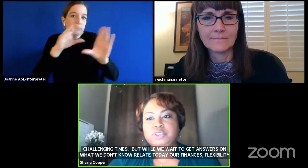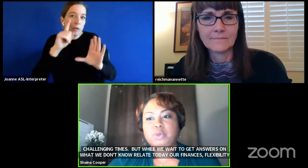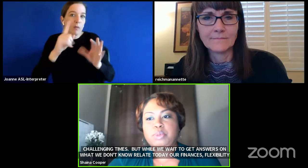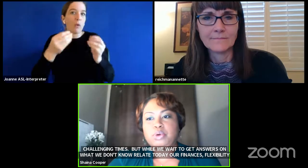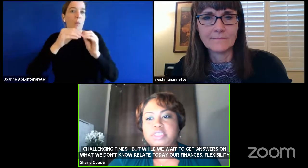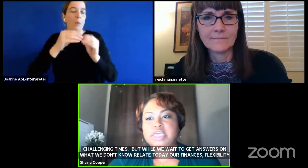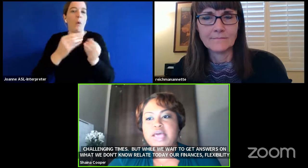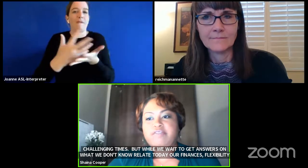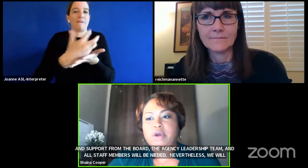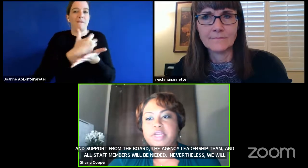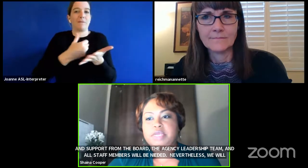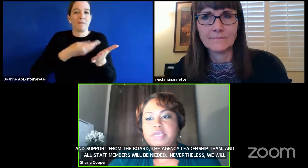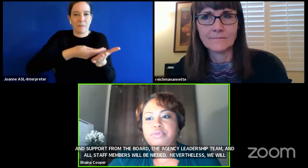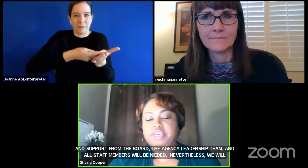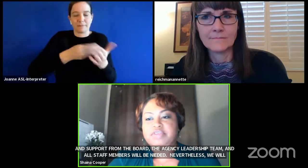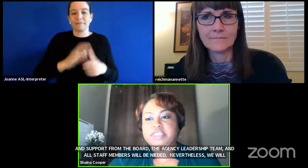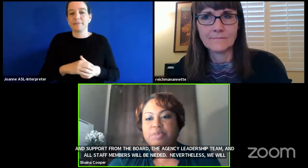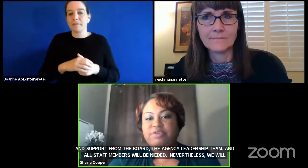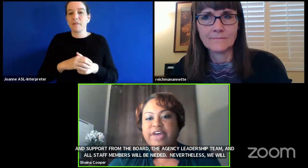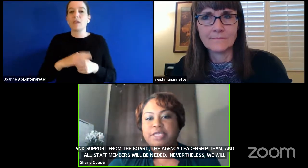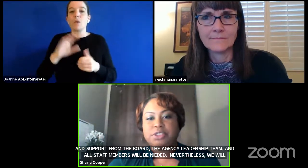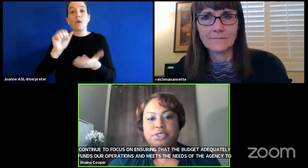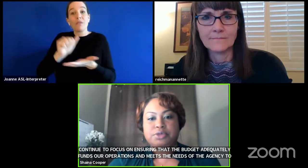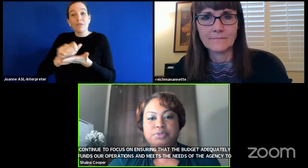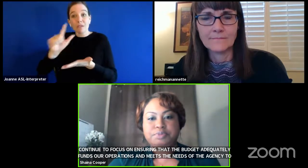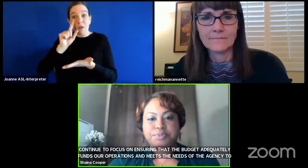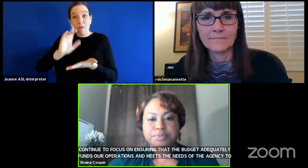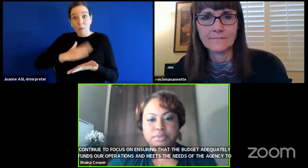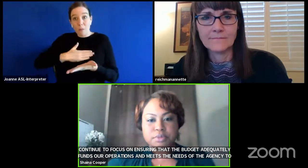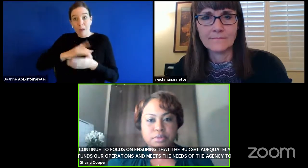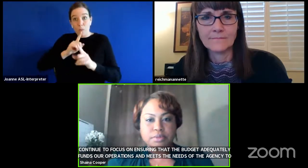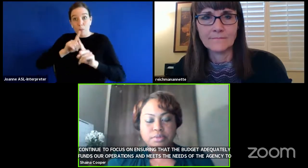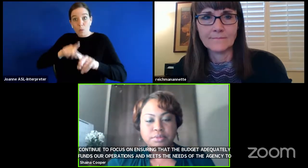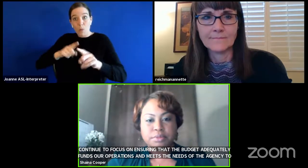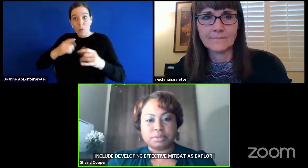the financial reports that have already been previously provided to you